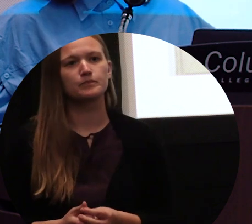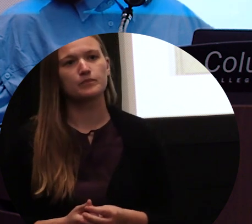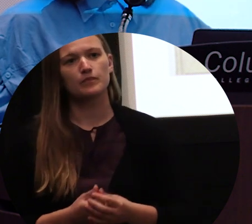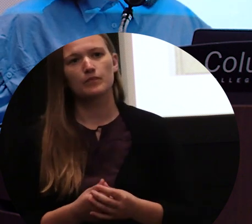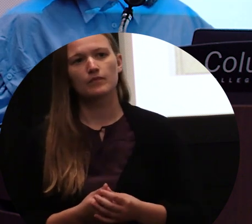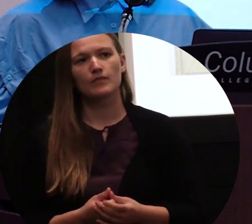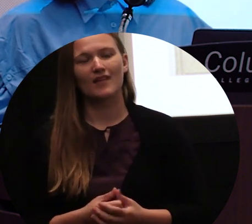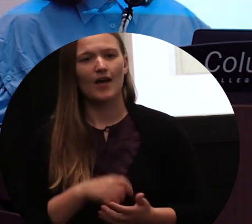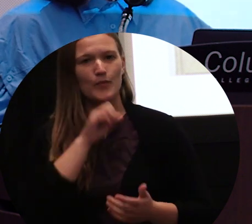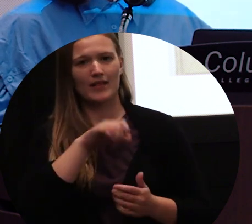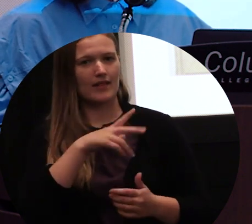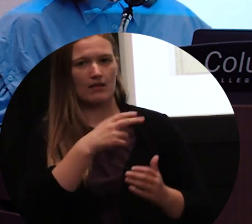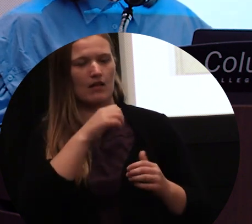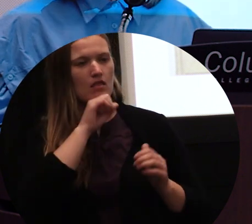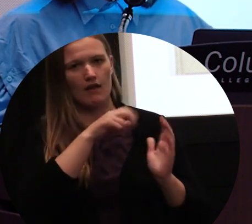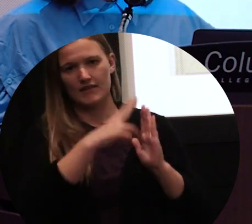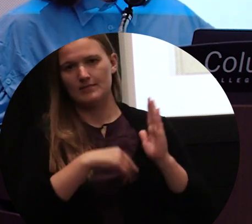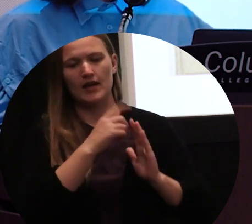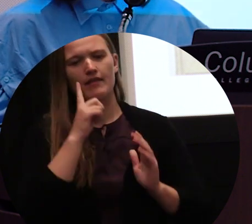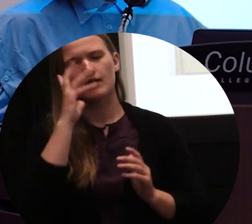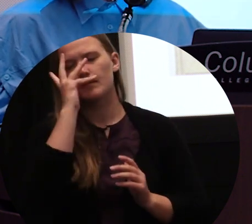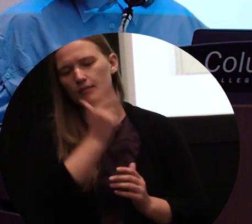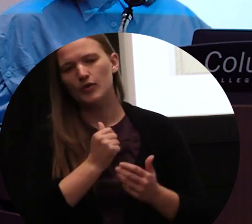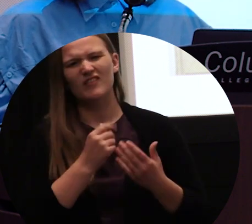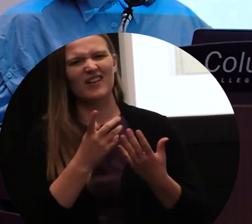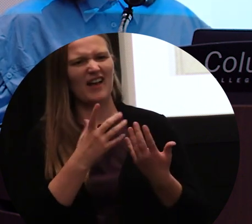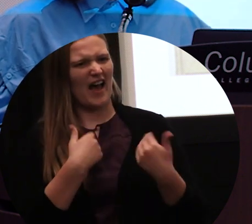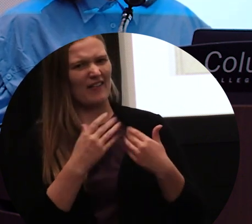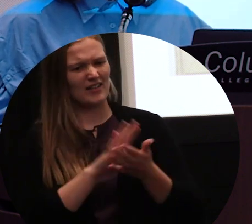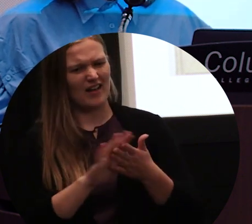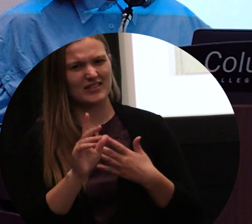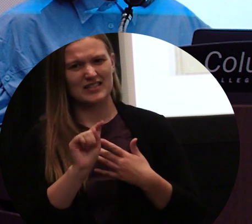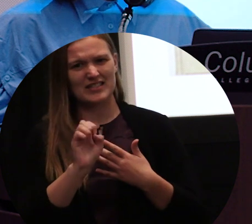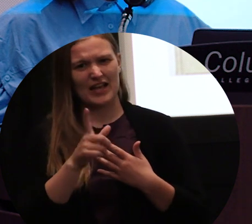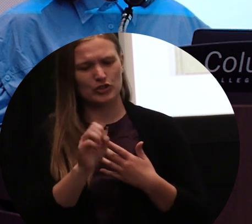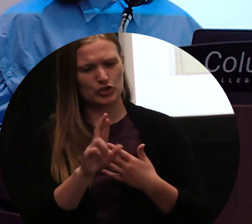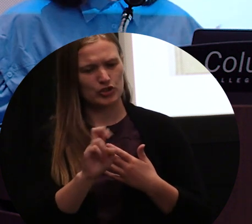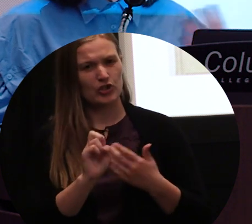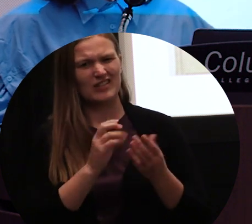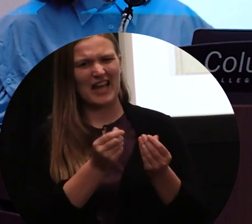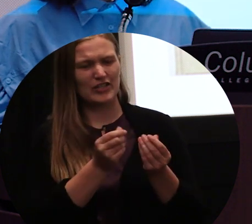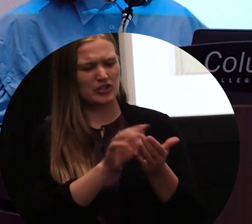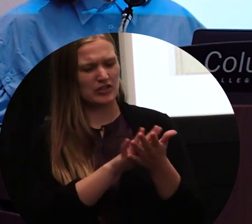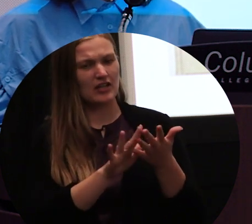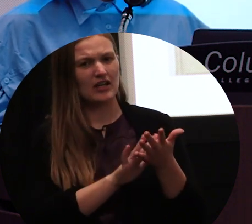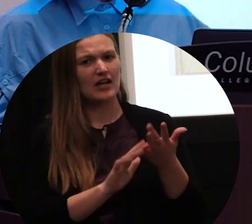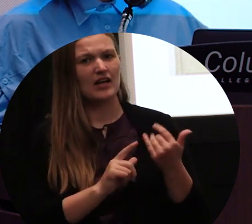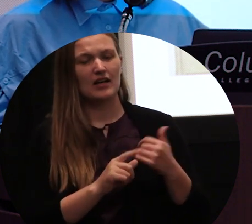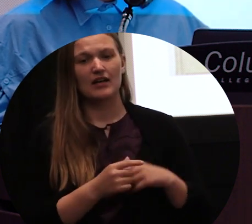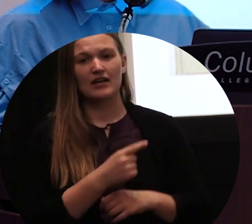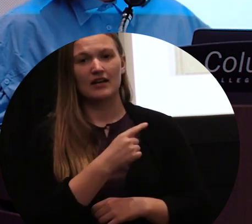really love looking at these paintings. I think they're beautiful. I love the texture. I love kind of the, I mean, they're talking about these myths, and